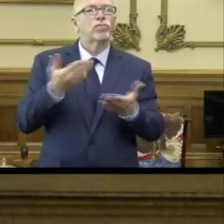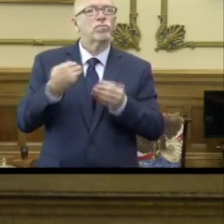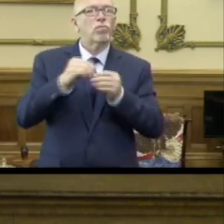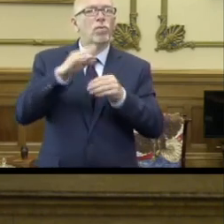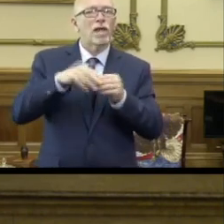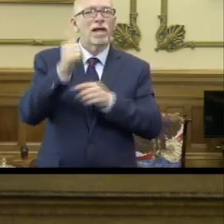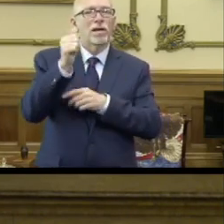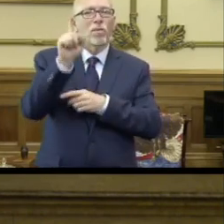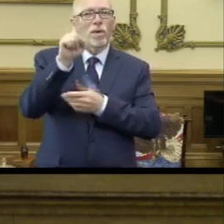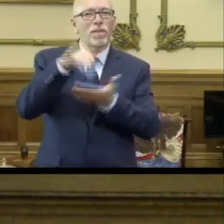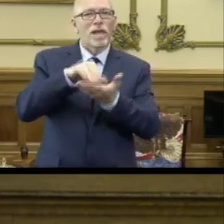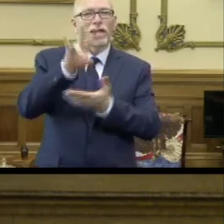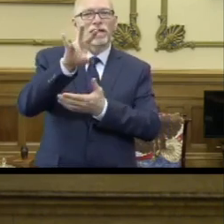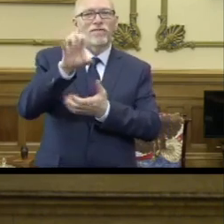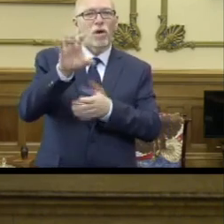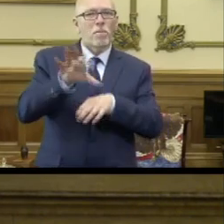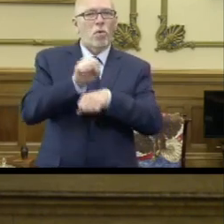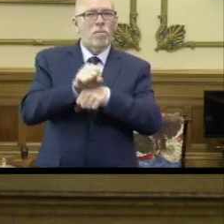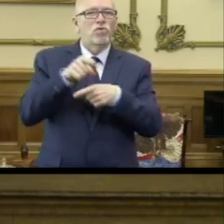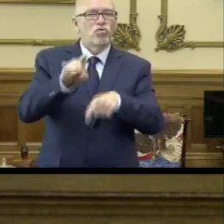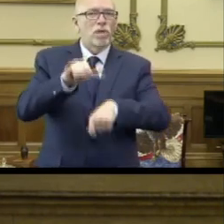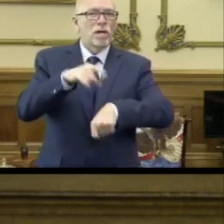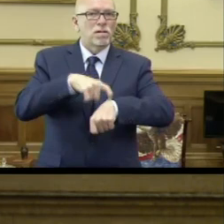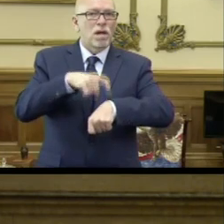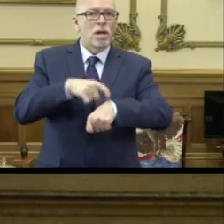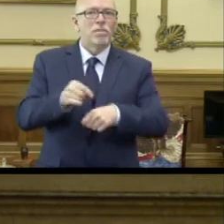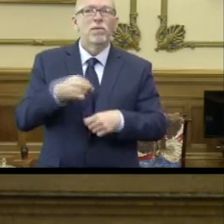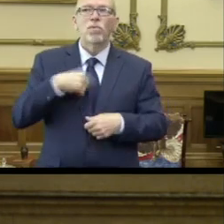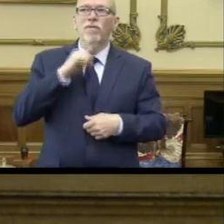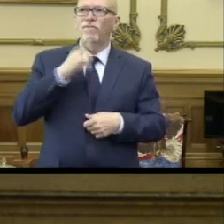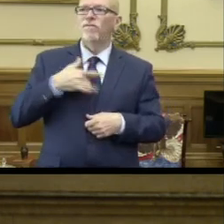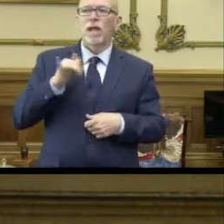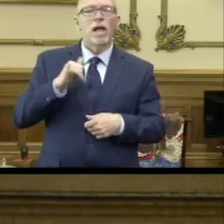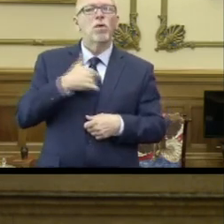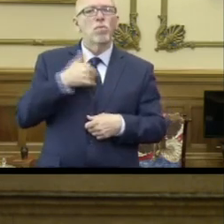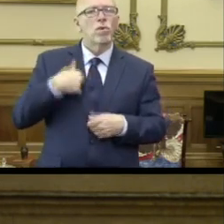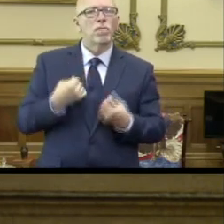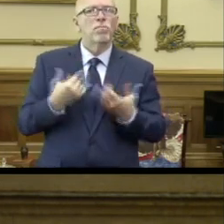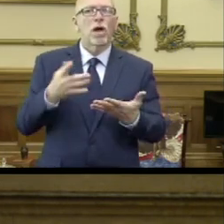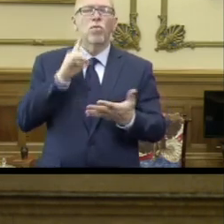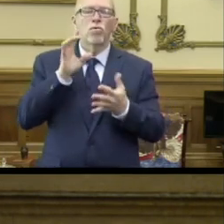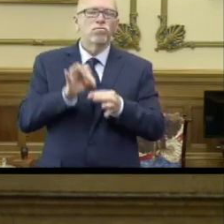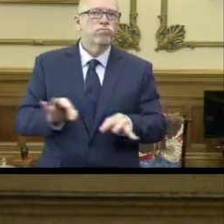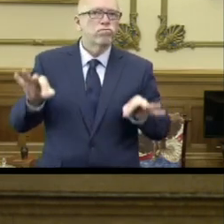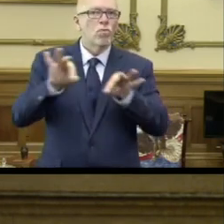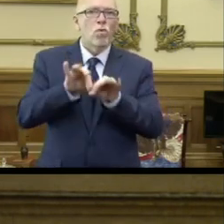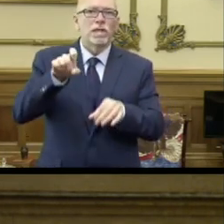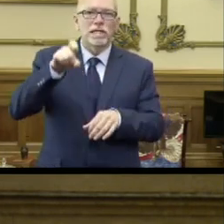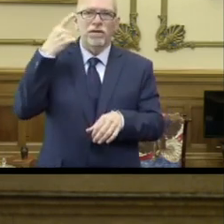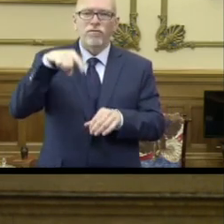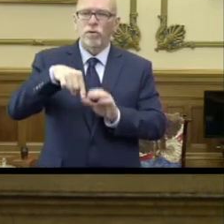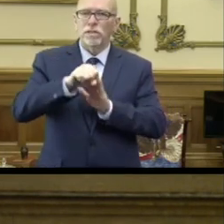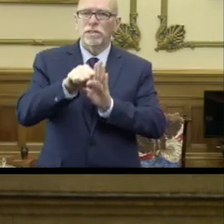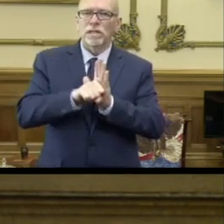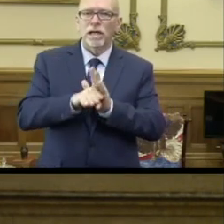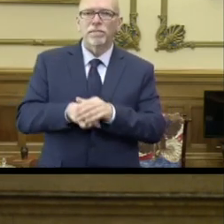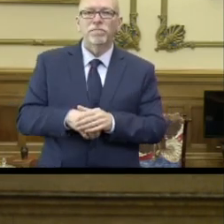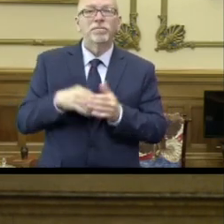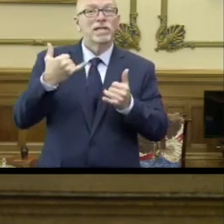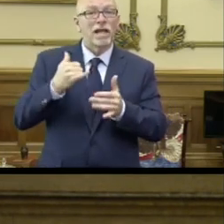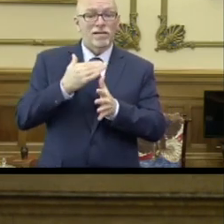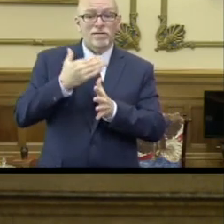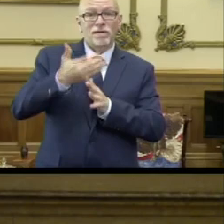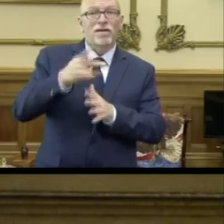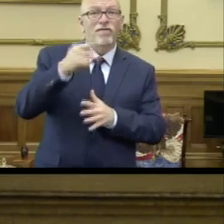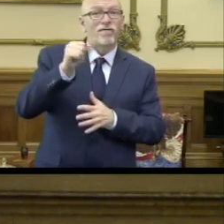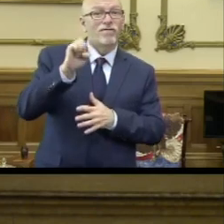1,700 appointments during that time and really felt like we provided a critical need to the state. But in entering phase two,